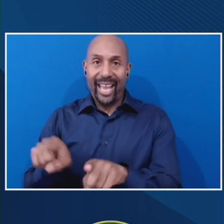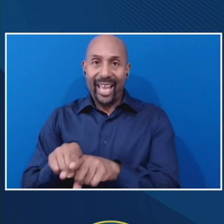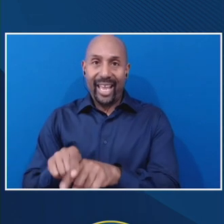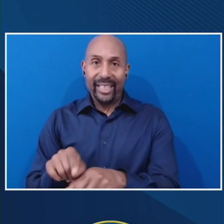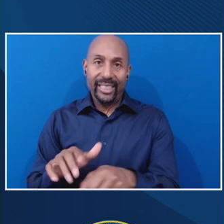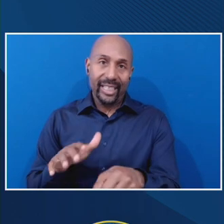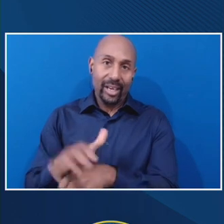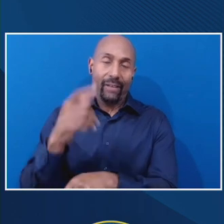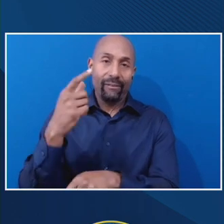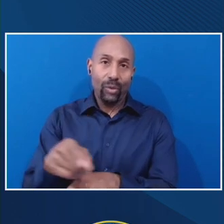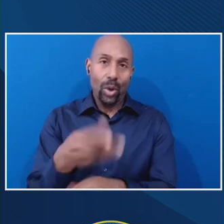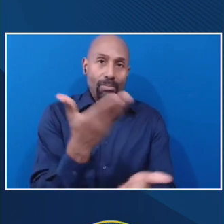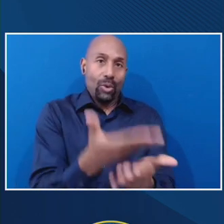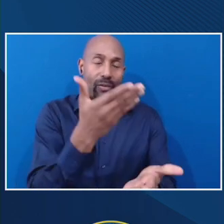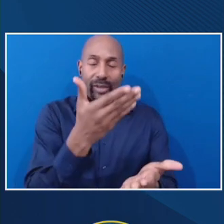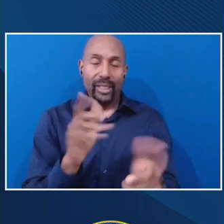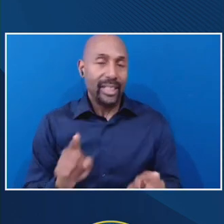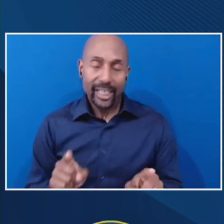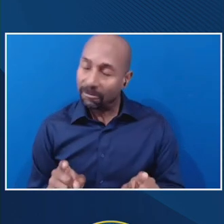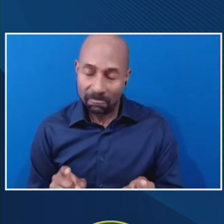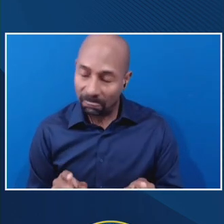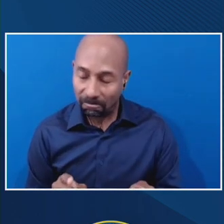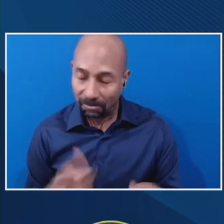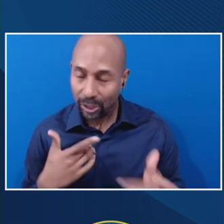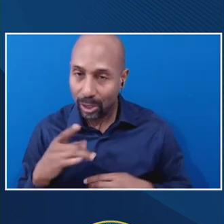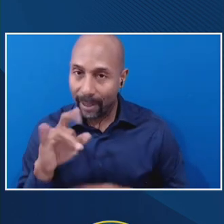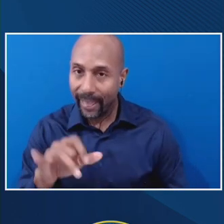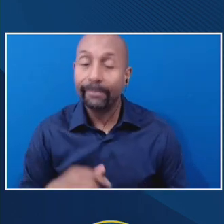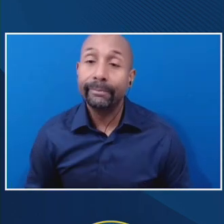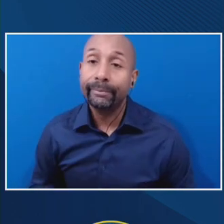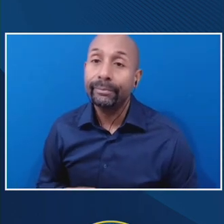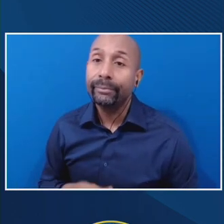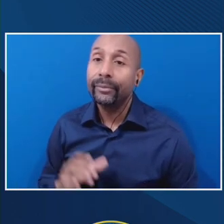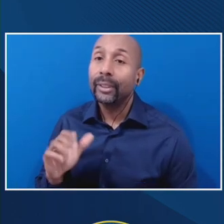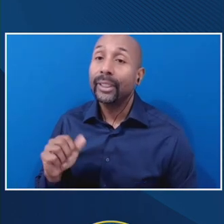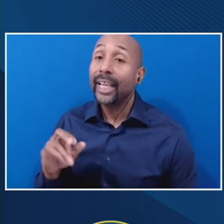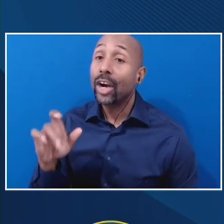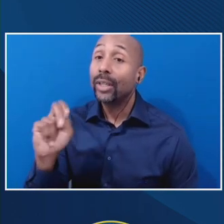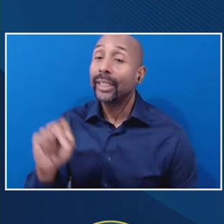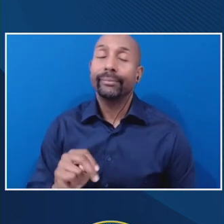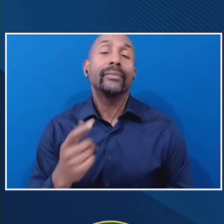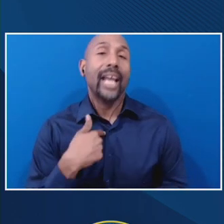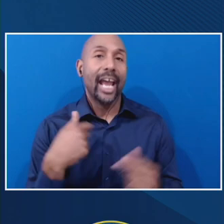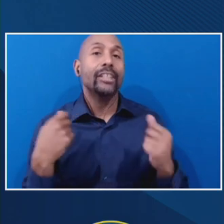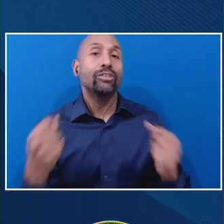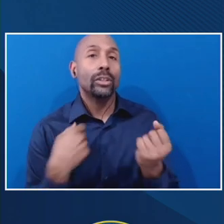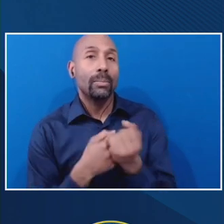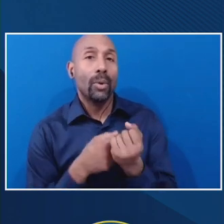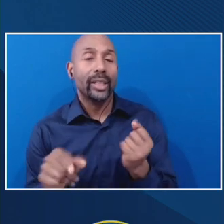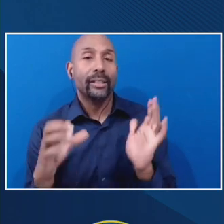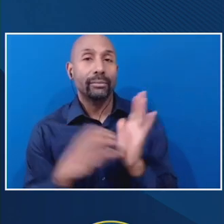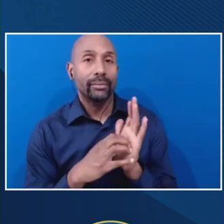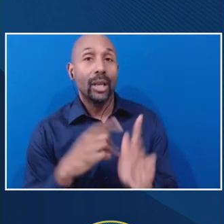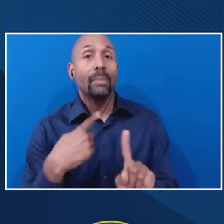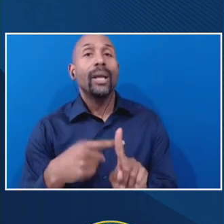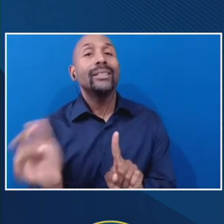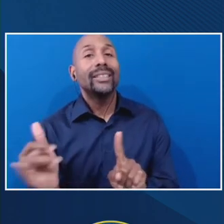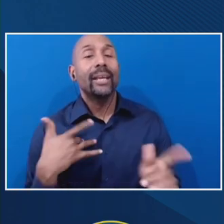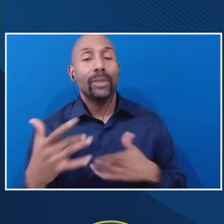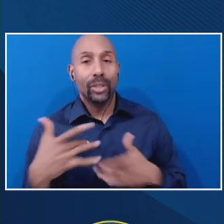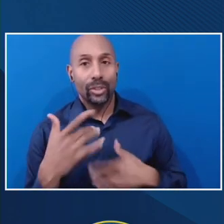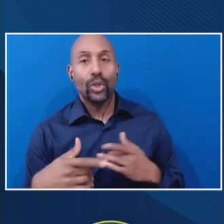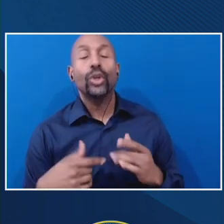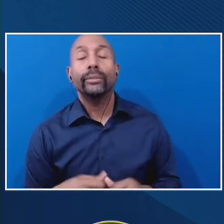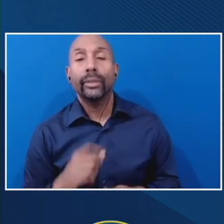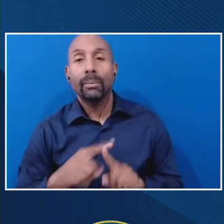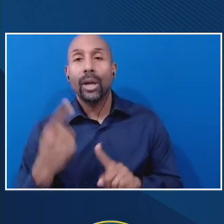Thank you. Carolyn? Um, yes, I also strongly support this provision and also have a similar concern, but, um, just wanted to